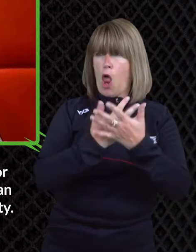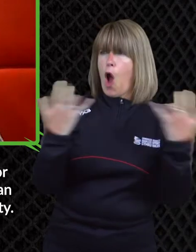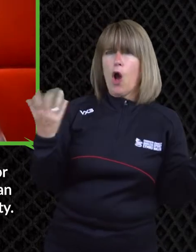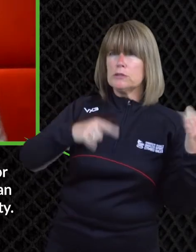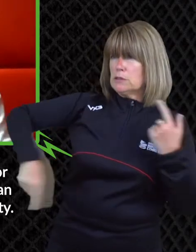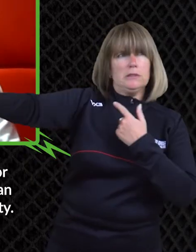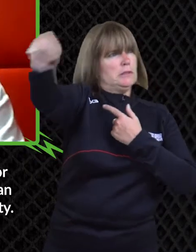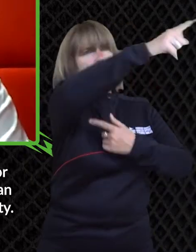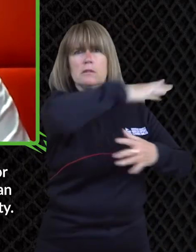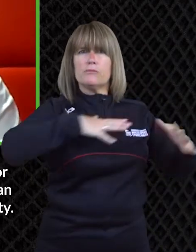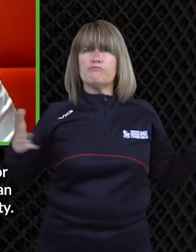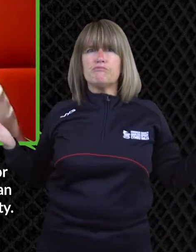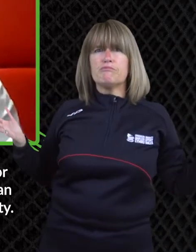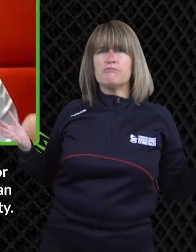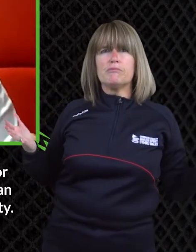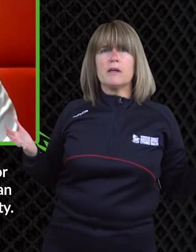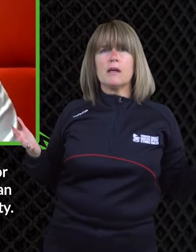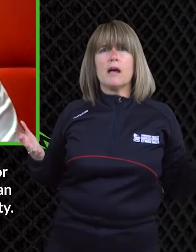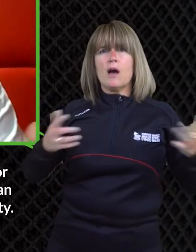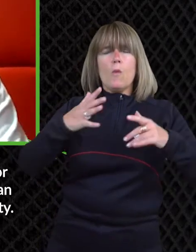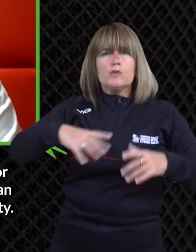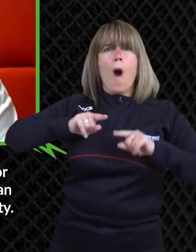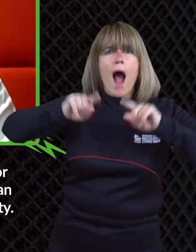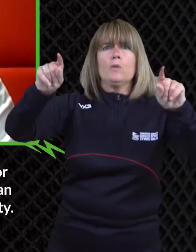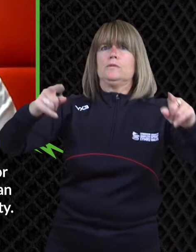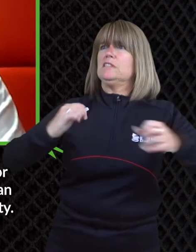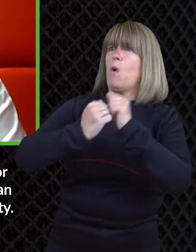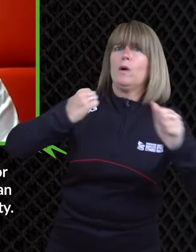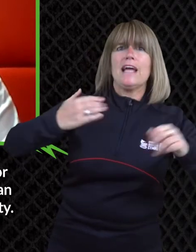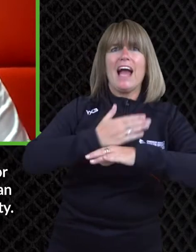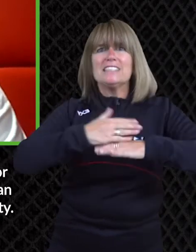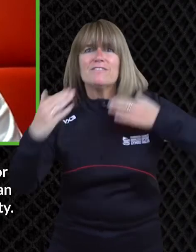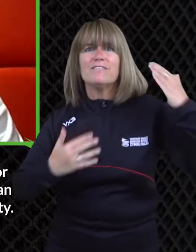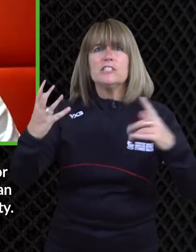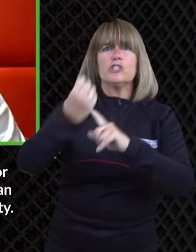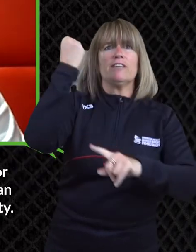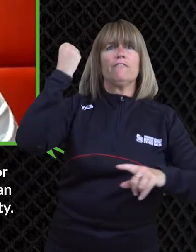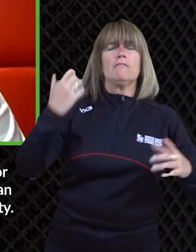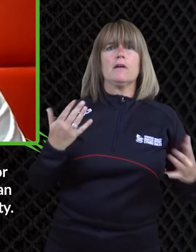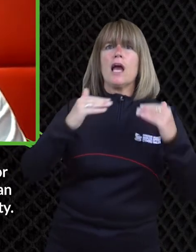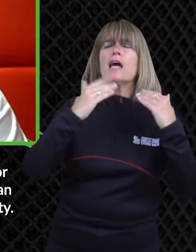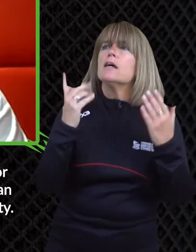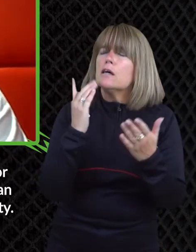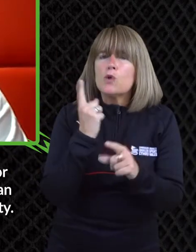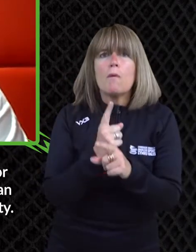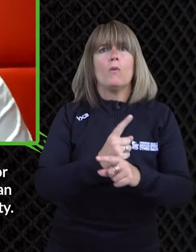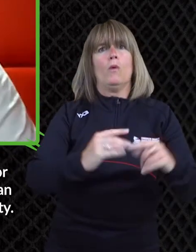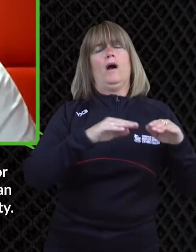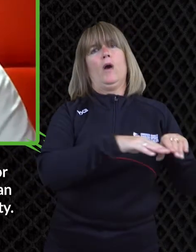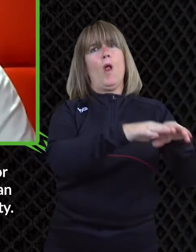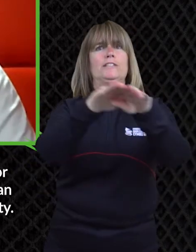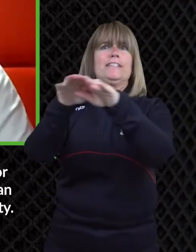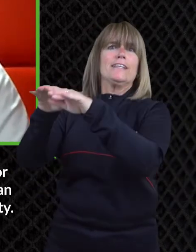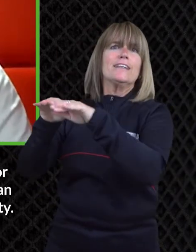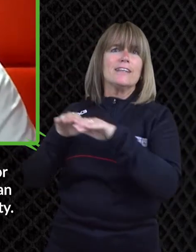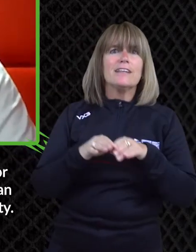people's doing for colorblind it encompasses us you know as i kept mentioning one in five people are disabled so that's an awful lot of people potentially